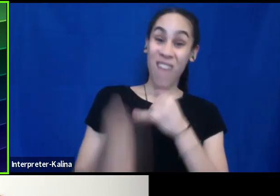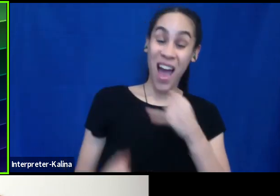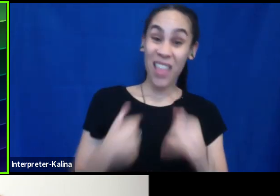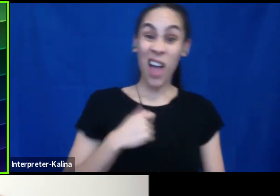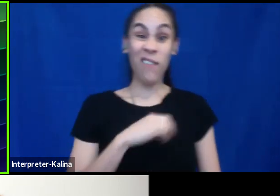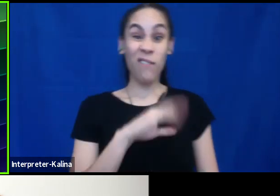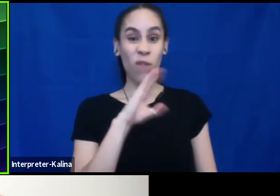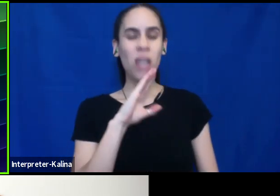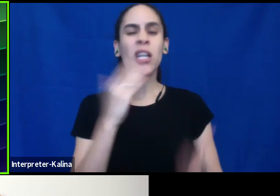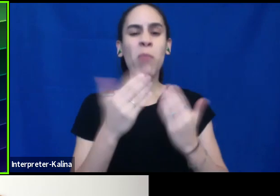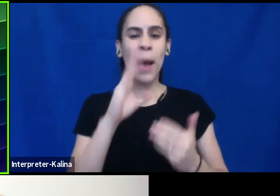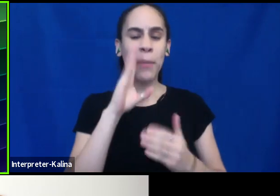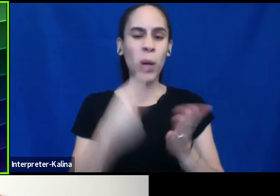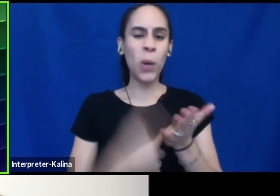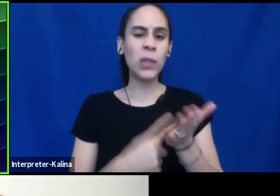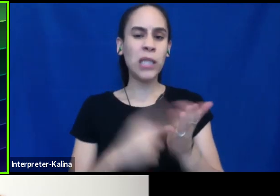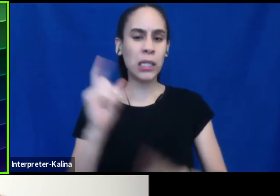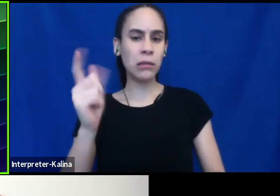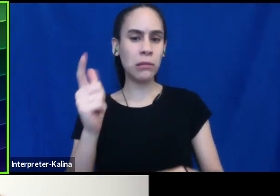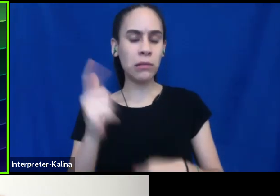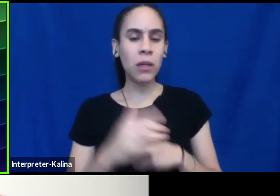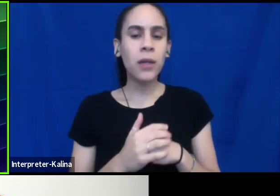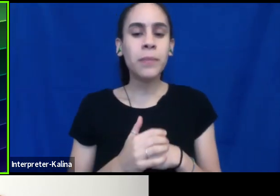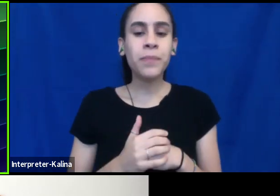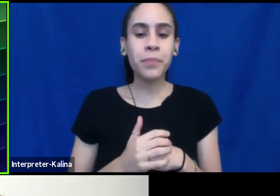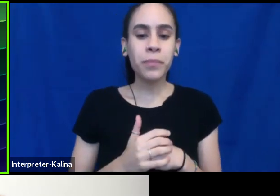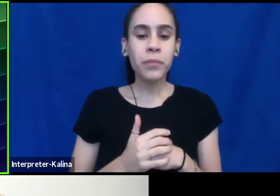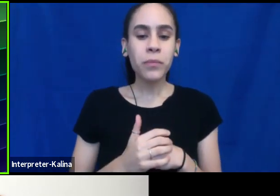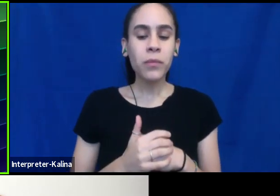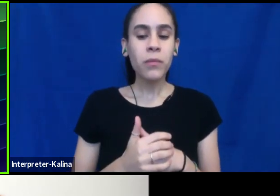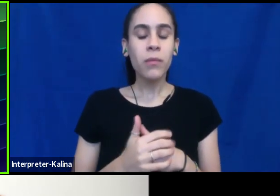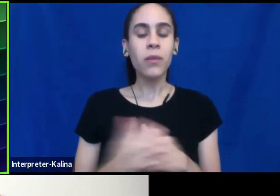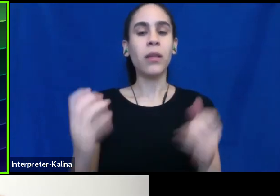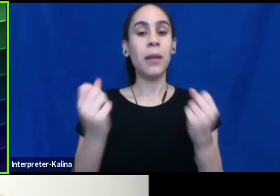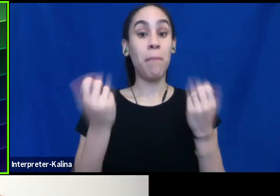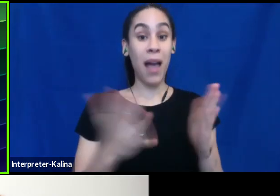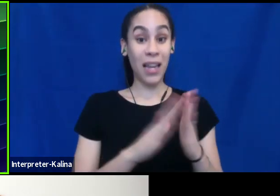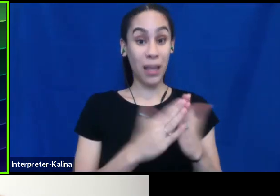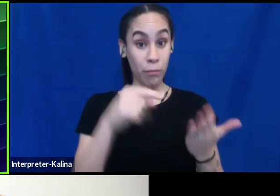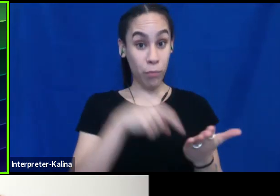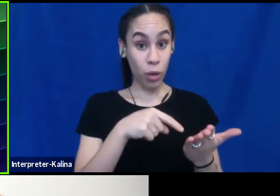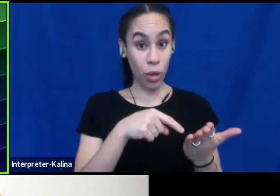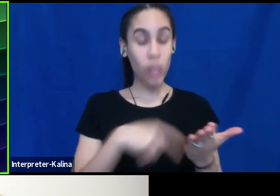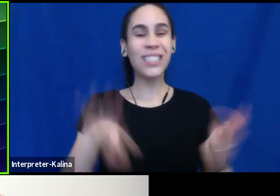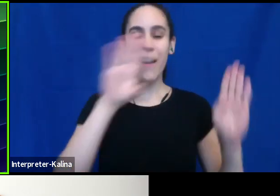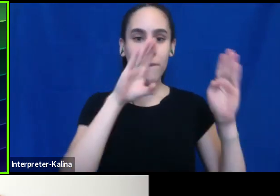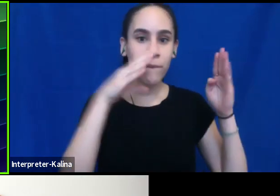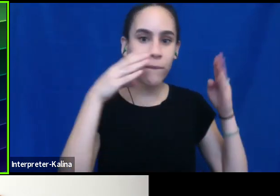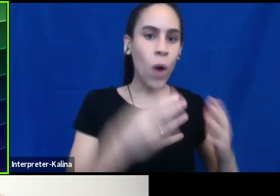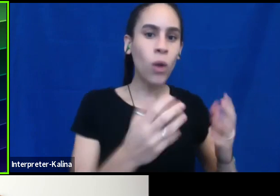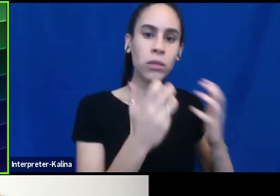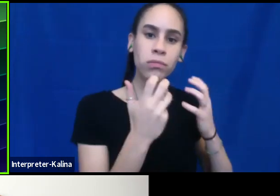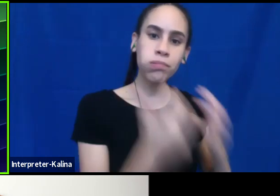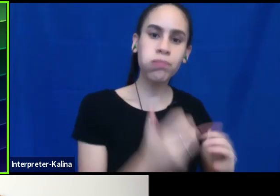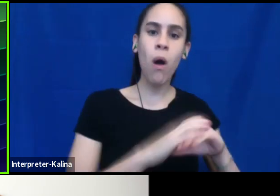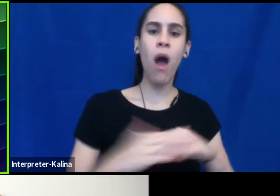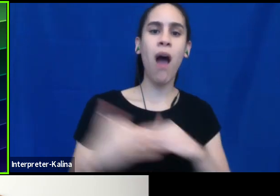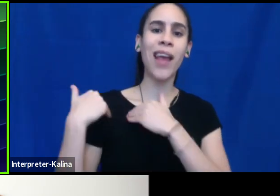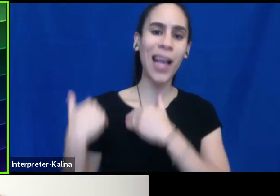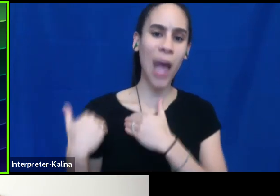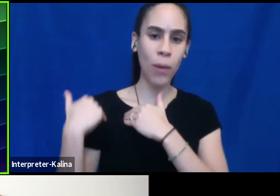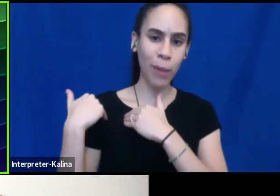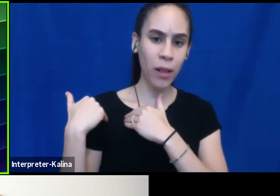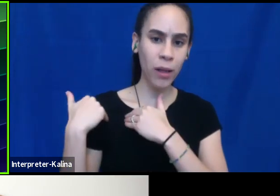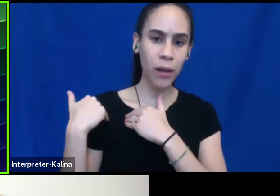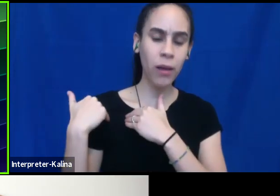probably going to talk about this as we go, um, was that a lot of these books focused so heavily on accountability. Um, and